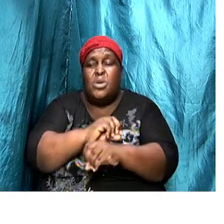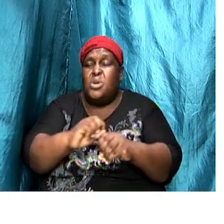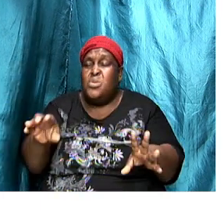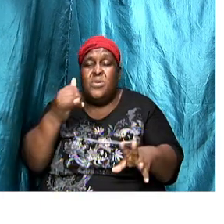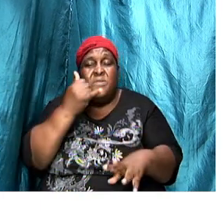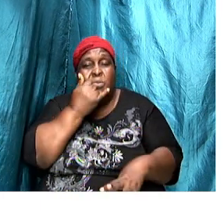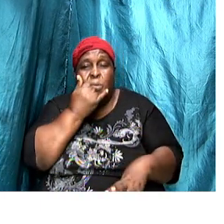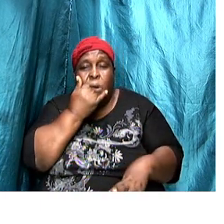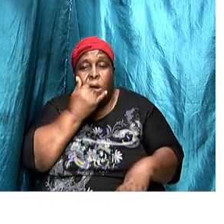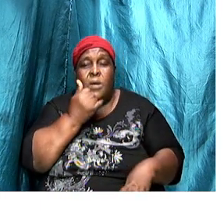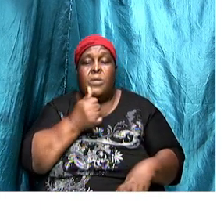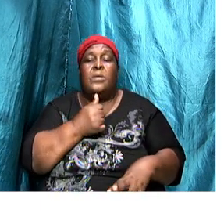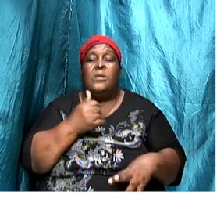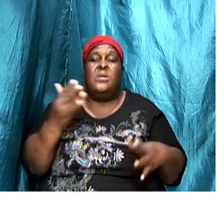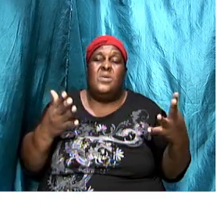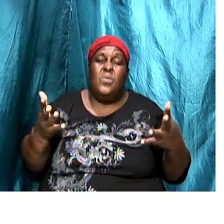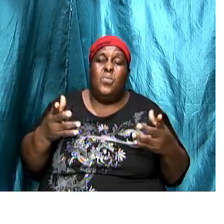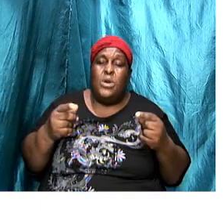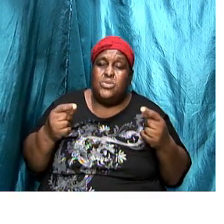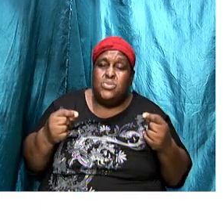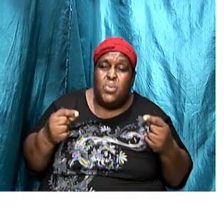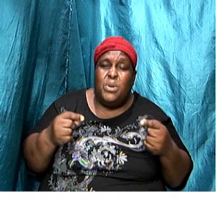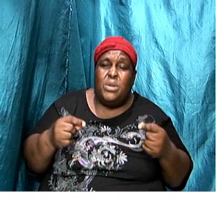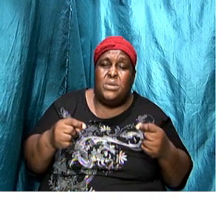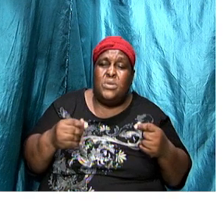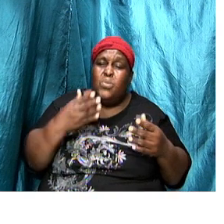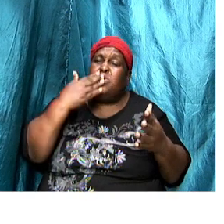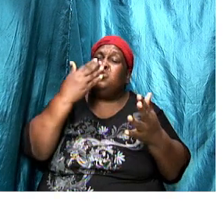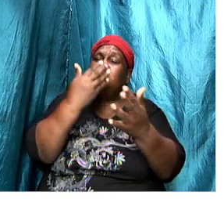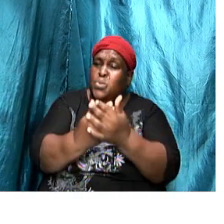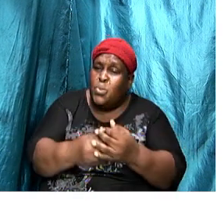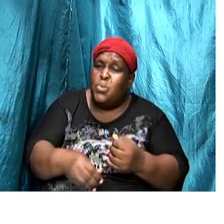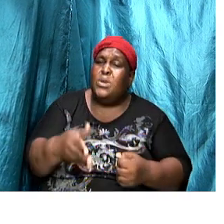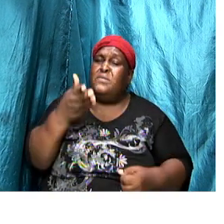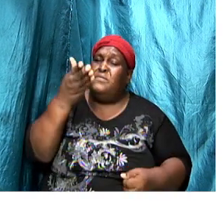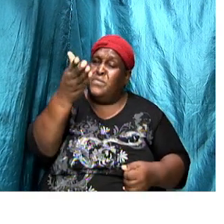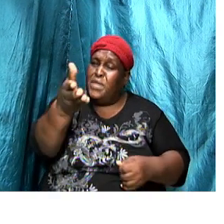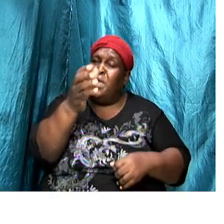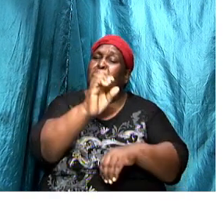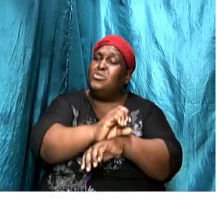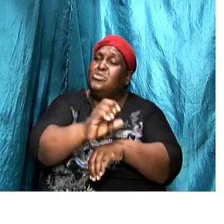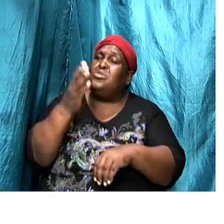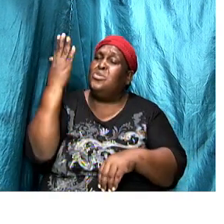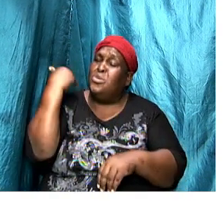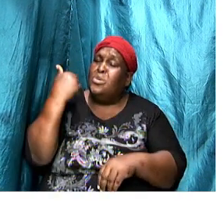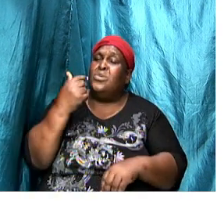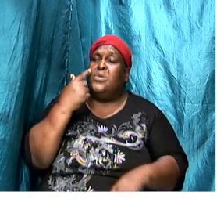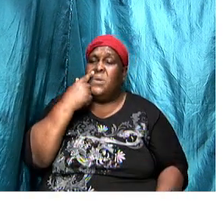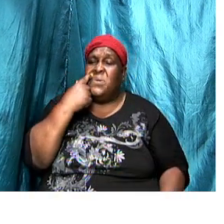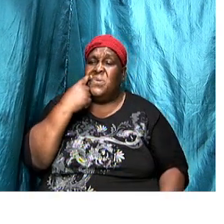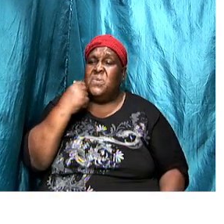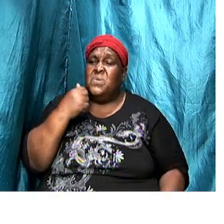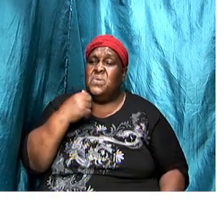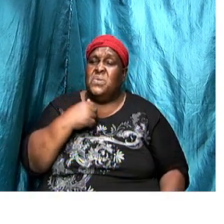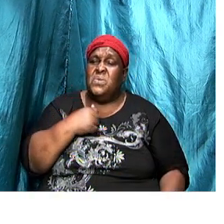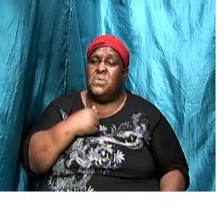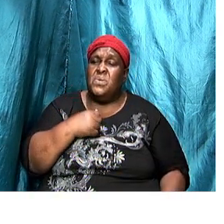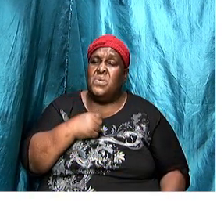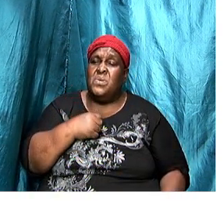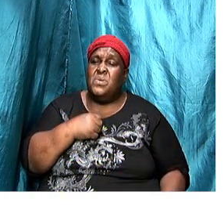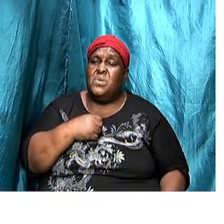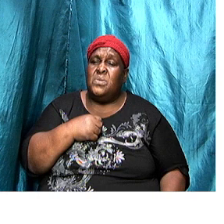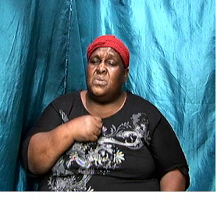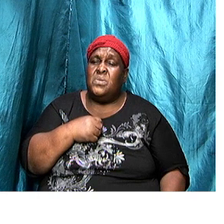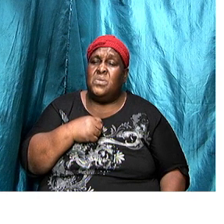wrong with what they were doing it was good of them to have resisted the deeds of the Nicolatians